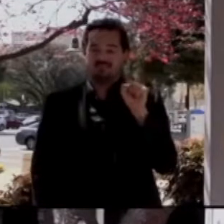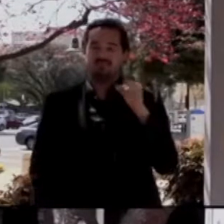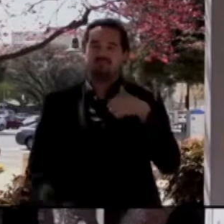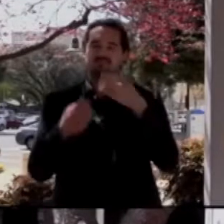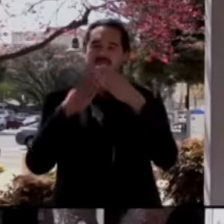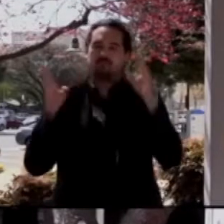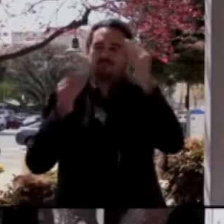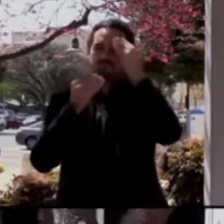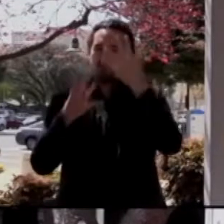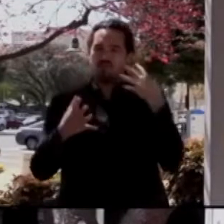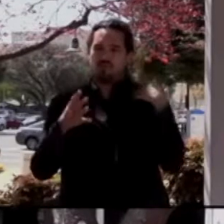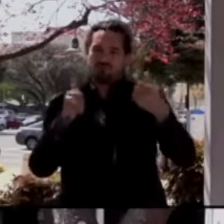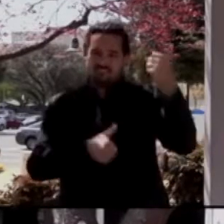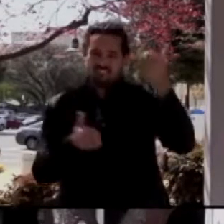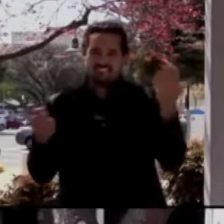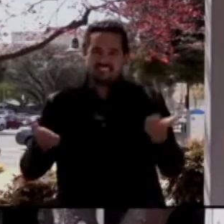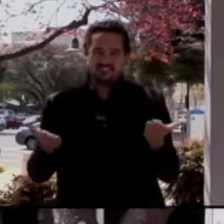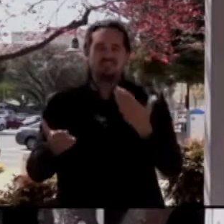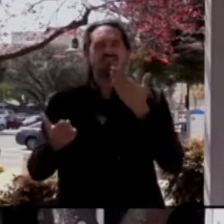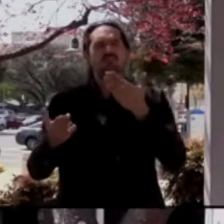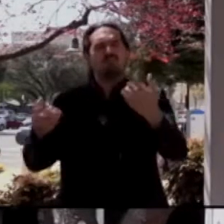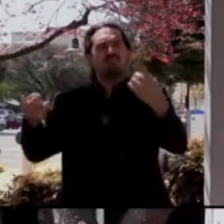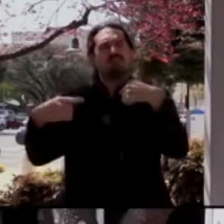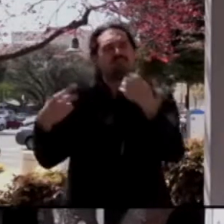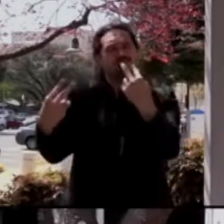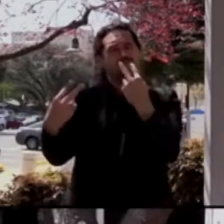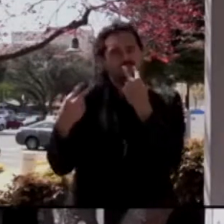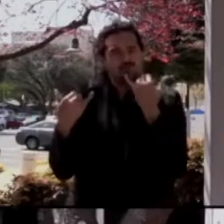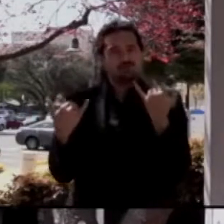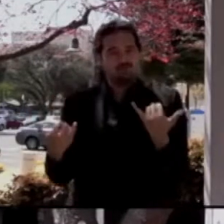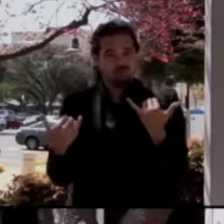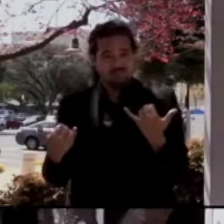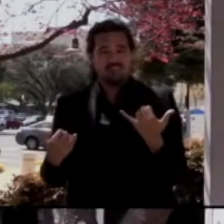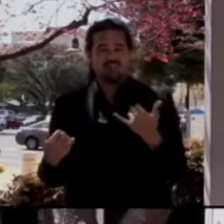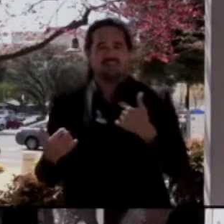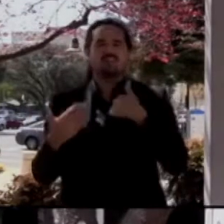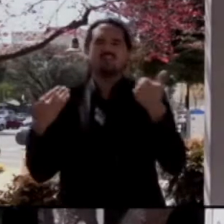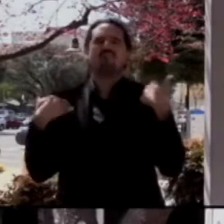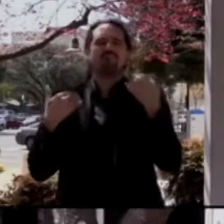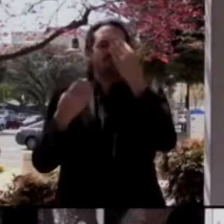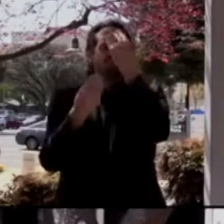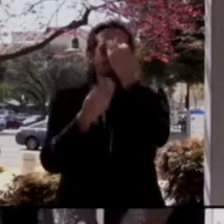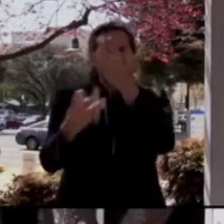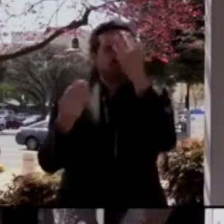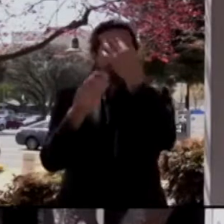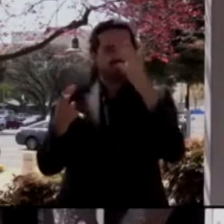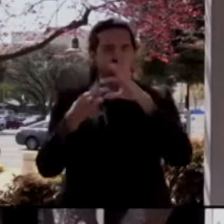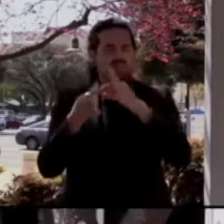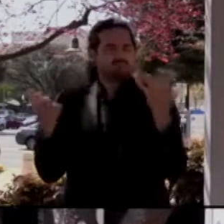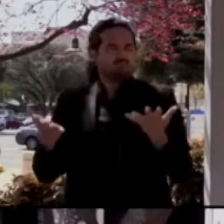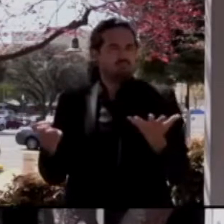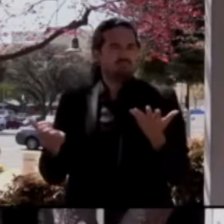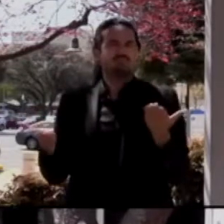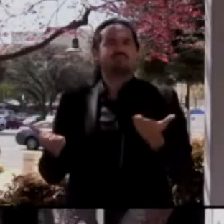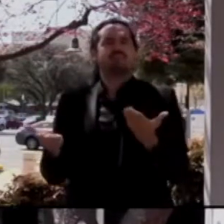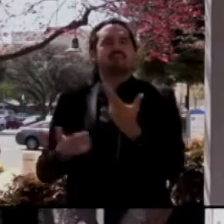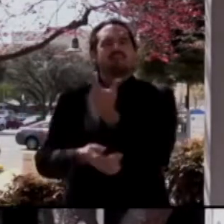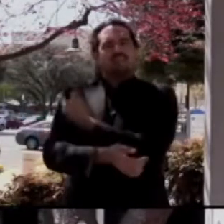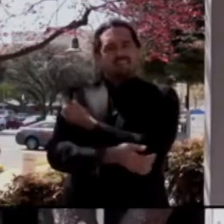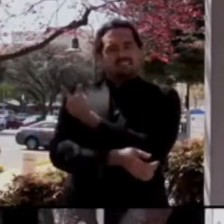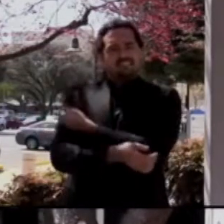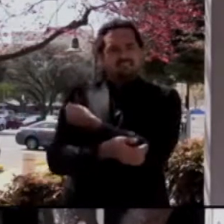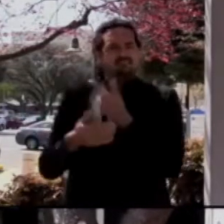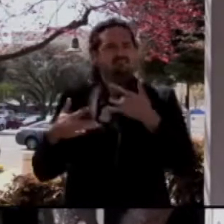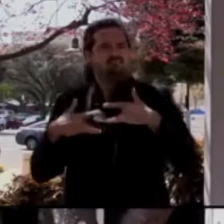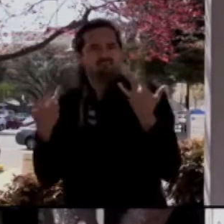here today. Today, we're going to be providing an update regarding vaccine supply and eligibility here in Santa Clara County. Today, we're joined by the